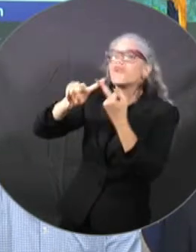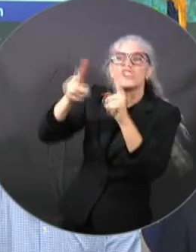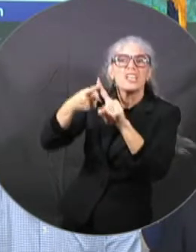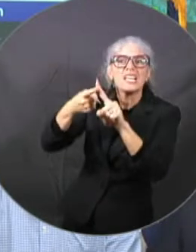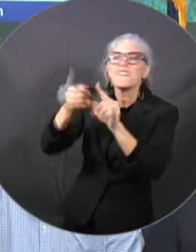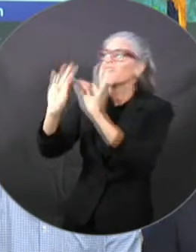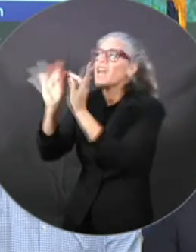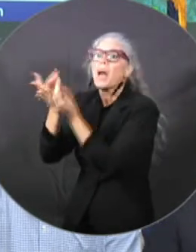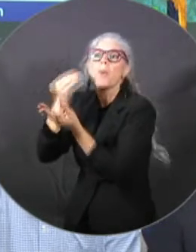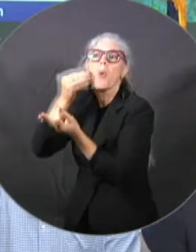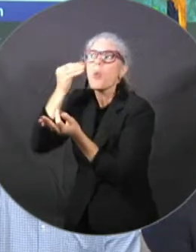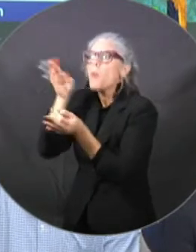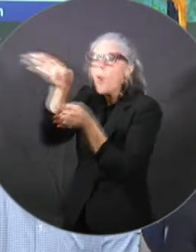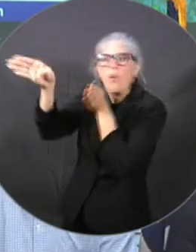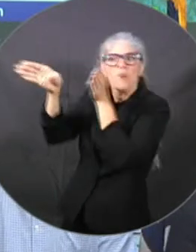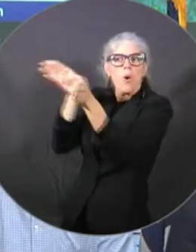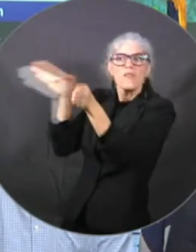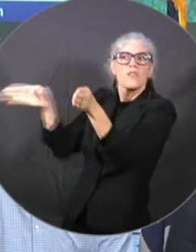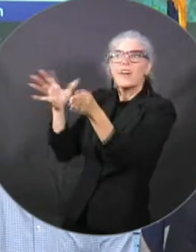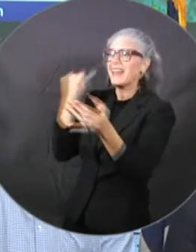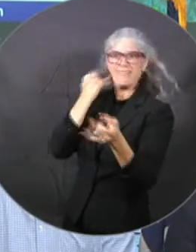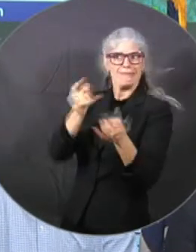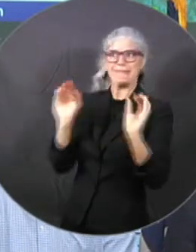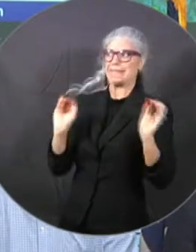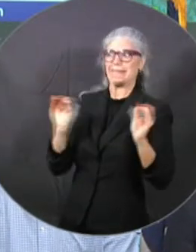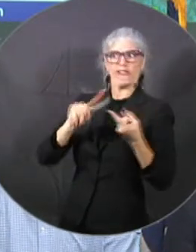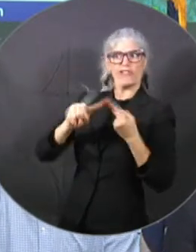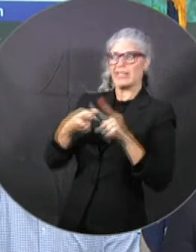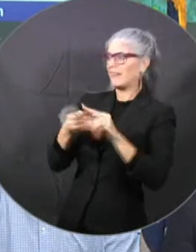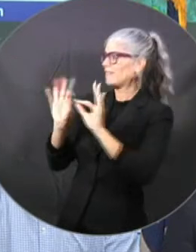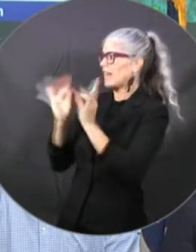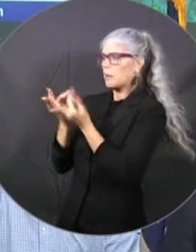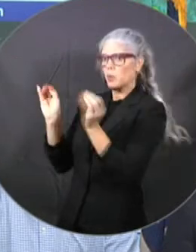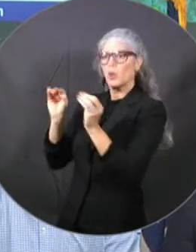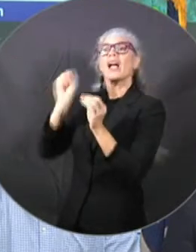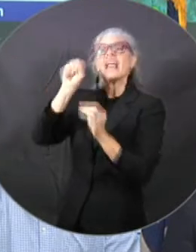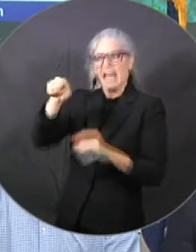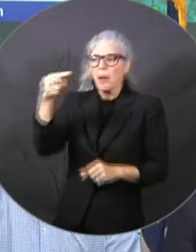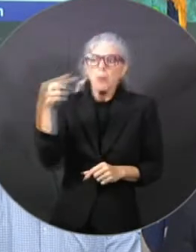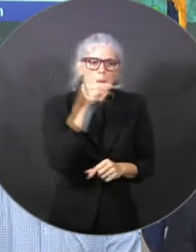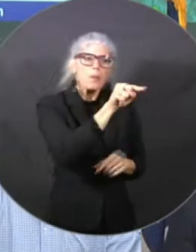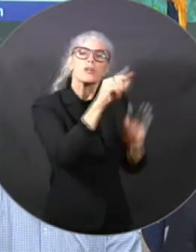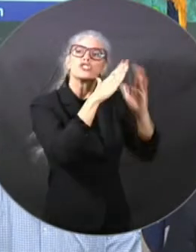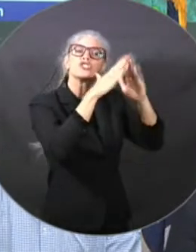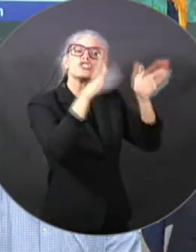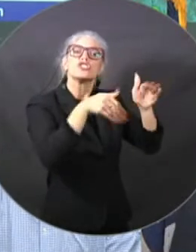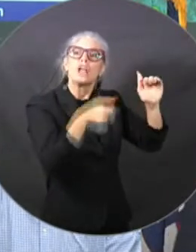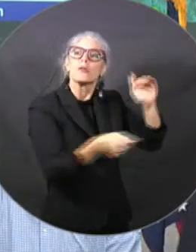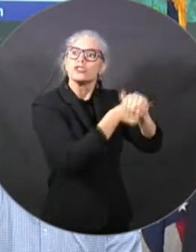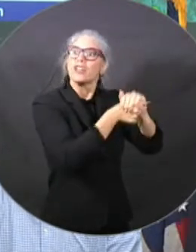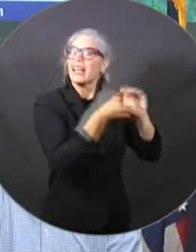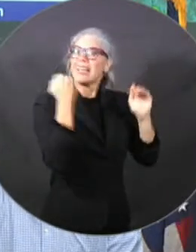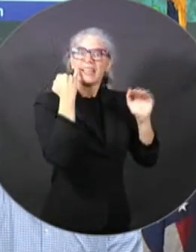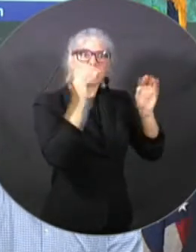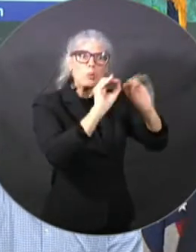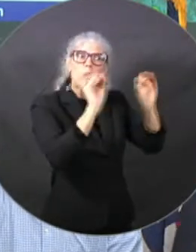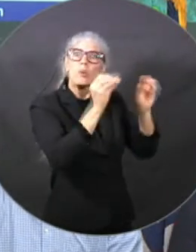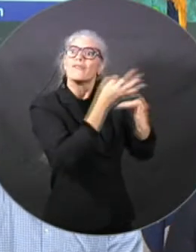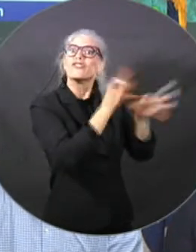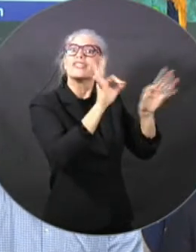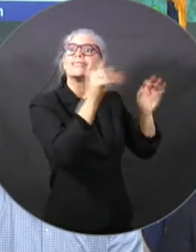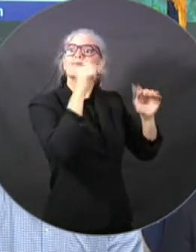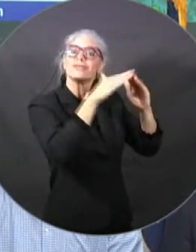you're heading in that direction. If you have an electric vehicle, make sure you keep it as fully charged as possible during this time. If you